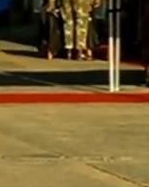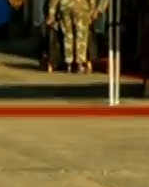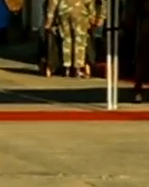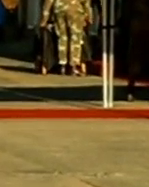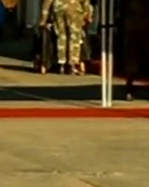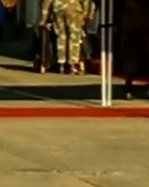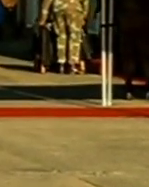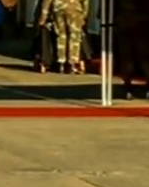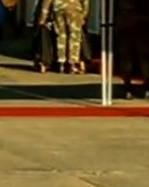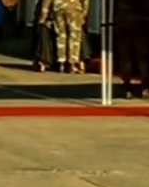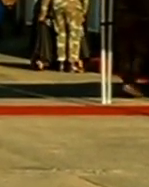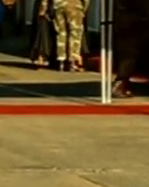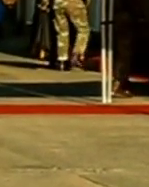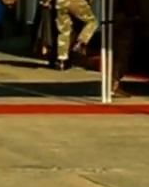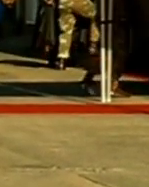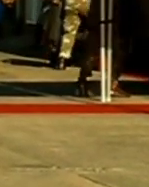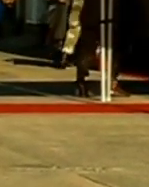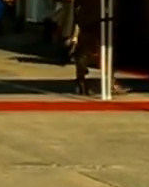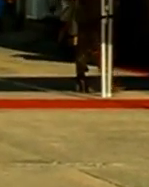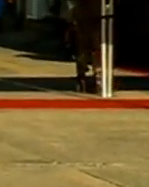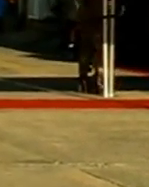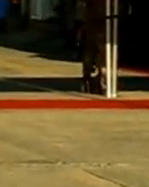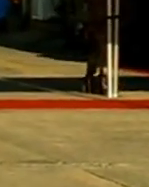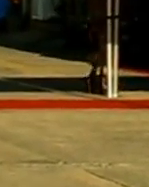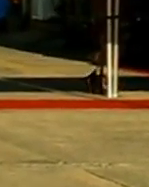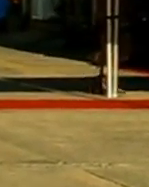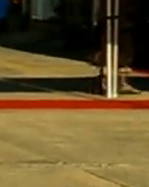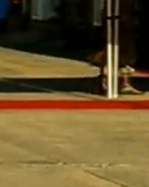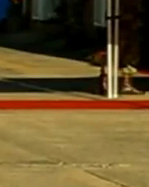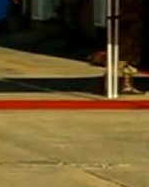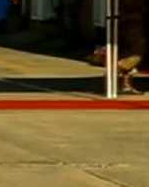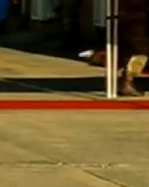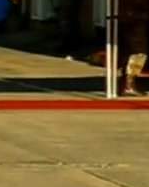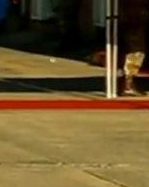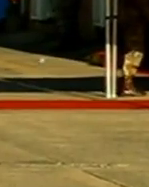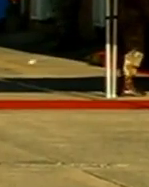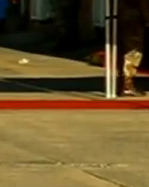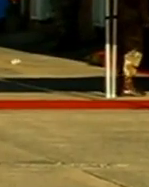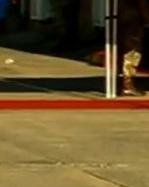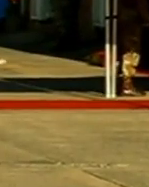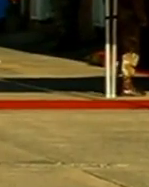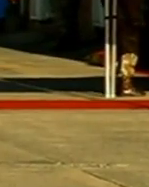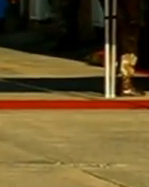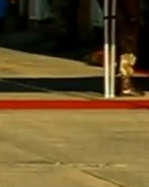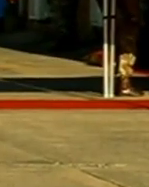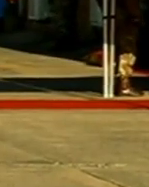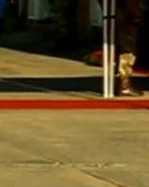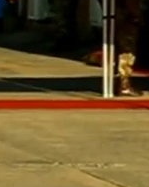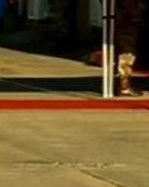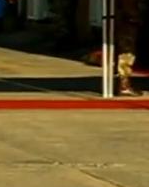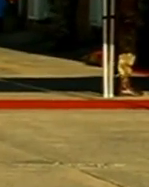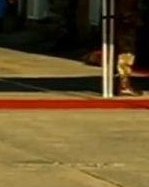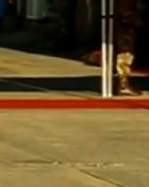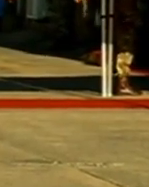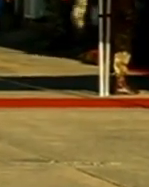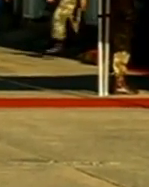water that we will try to distribute. So, we are trying to touch base with our people on